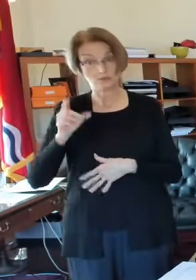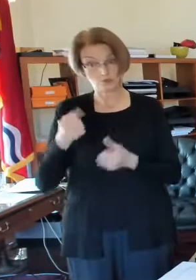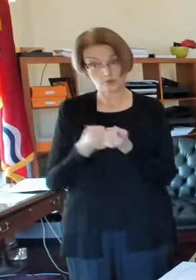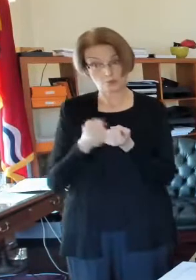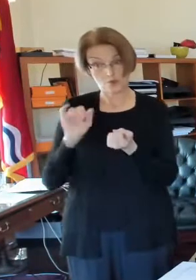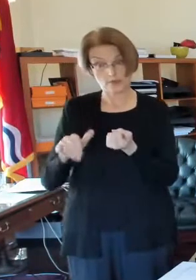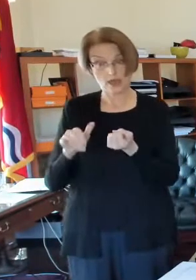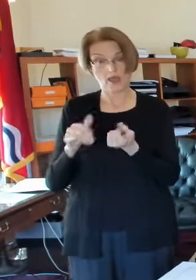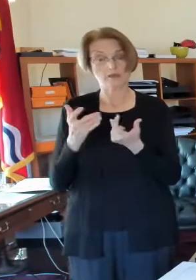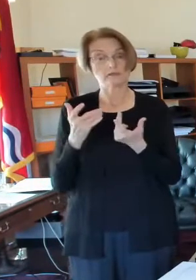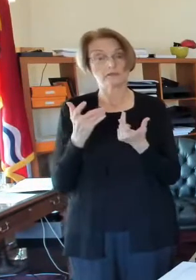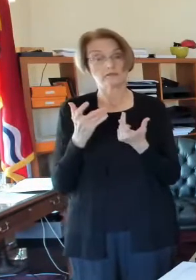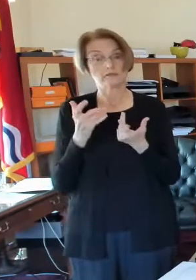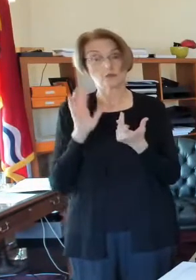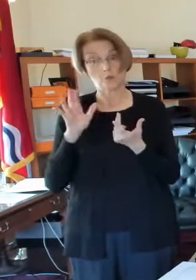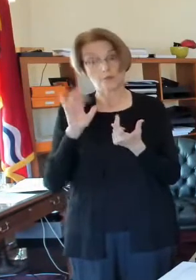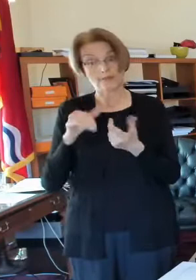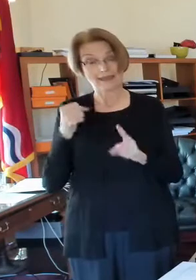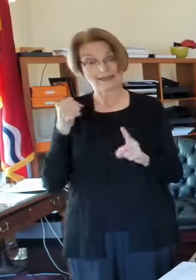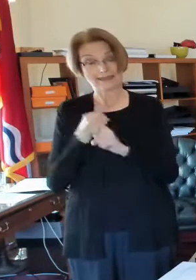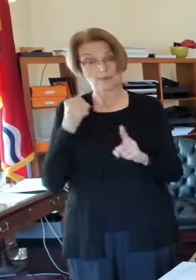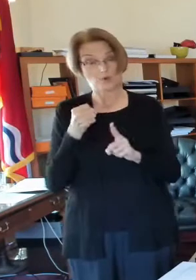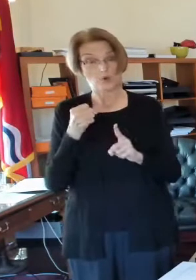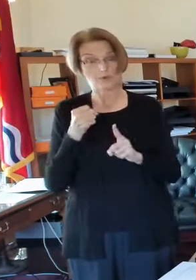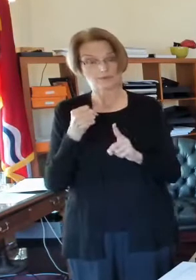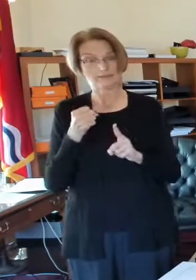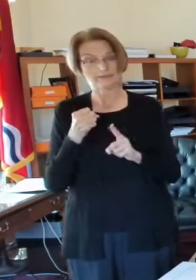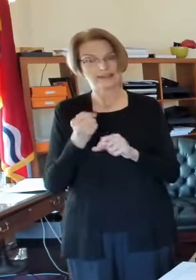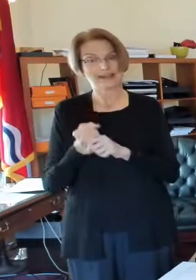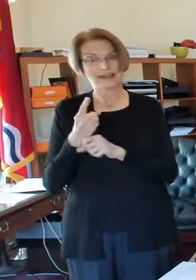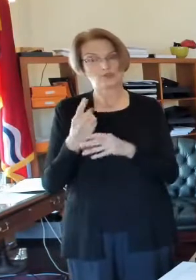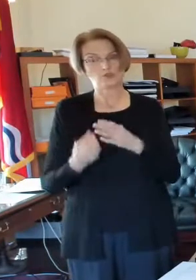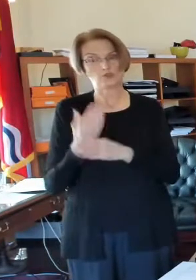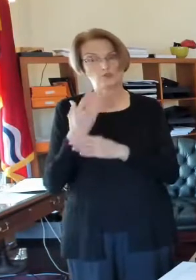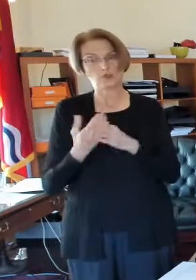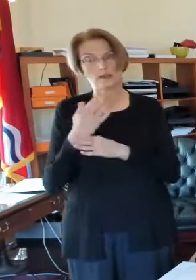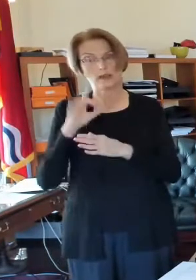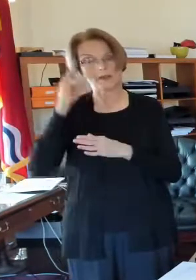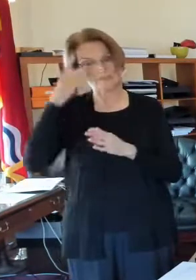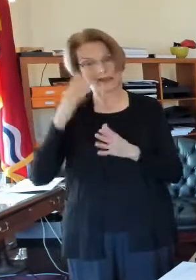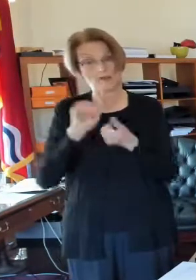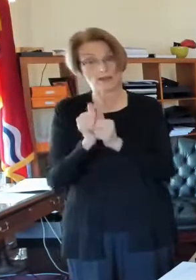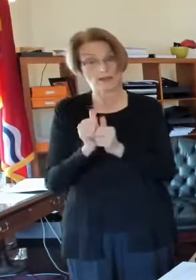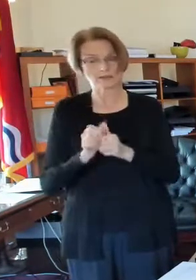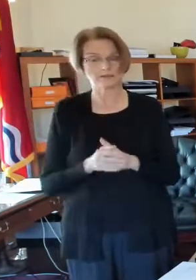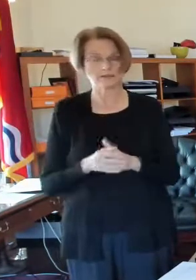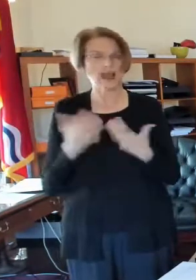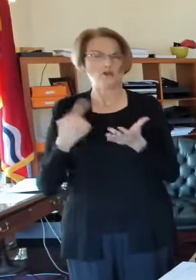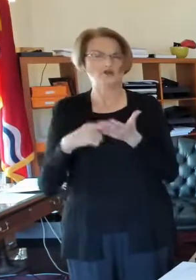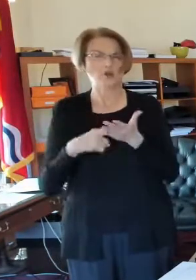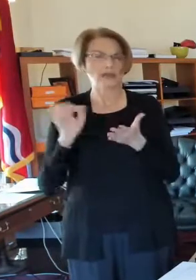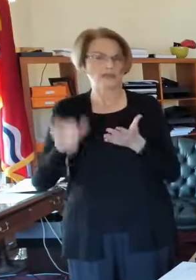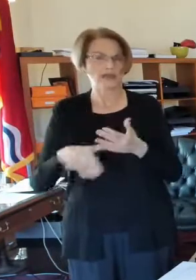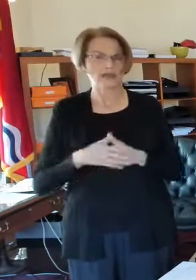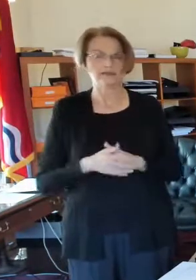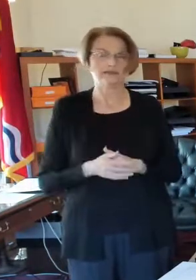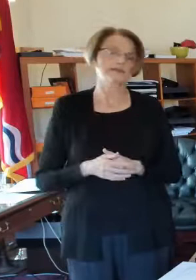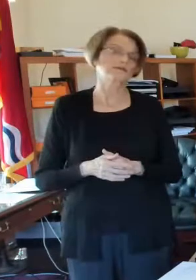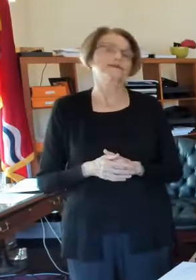impact do you think it will have on the race in the spring? Well, I talked about that already. But,